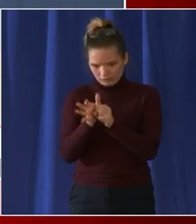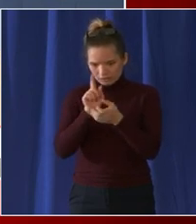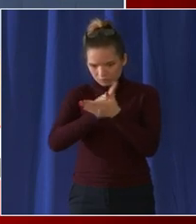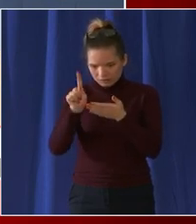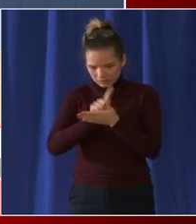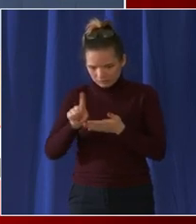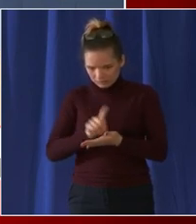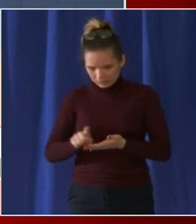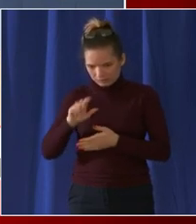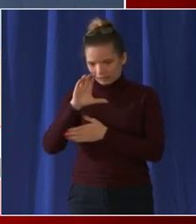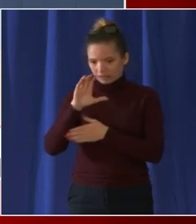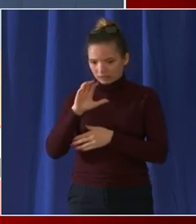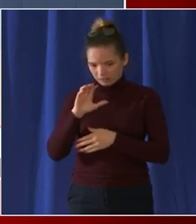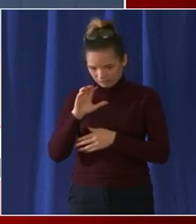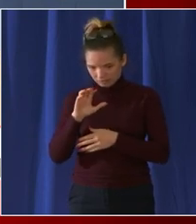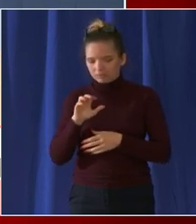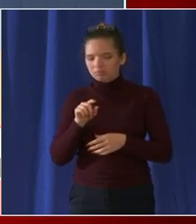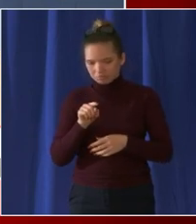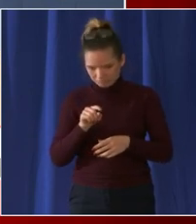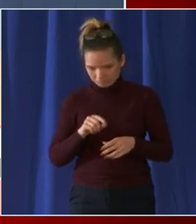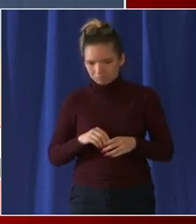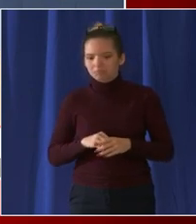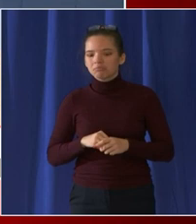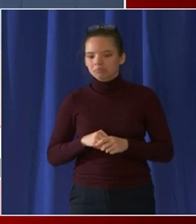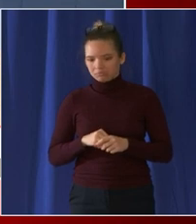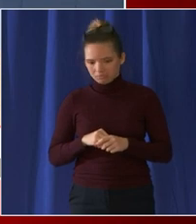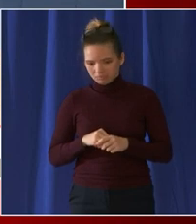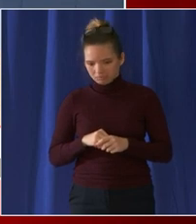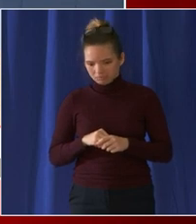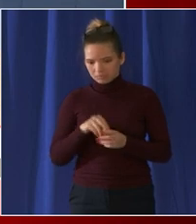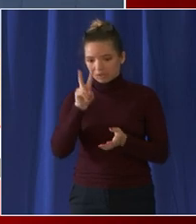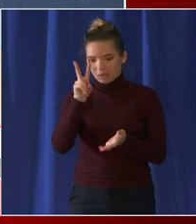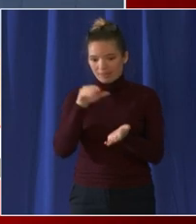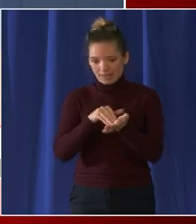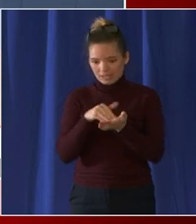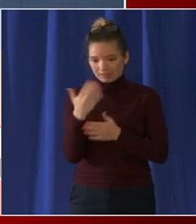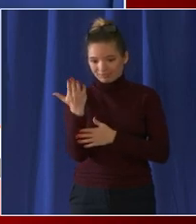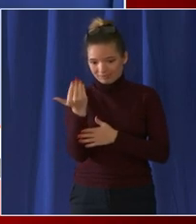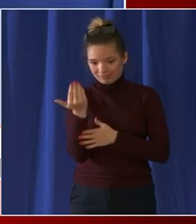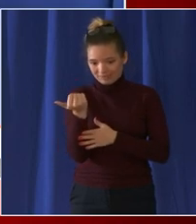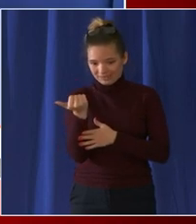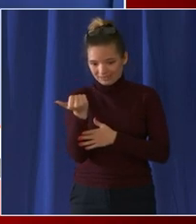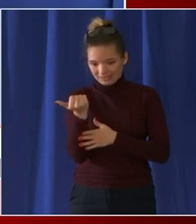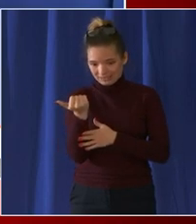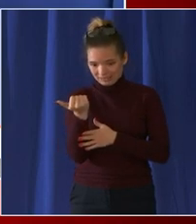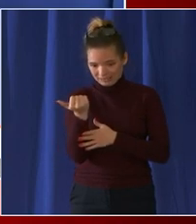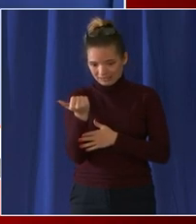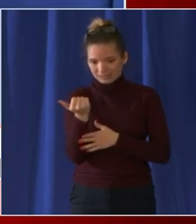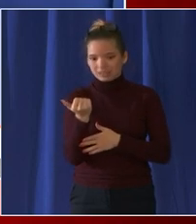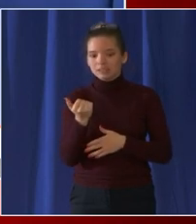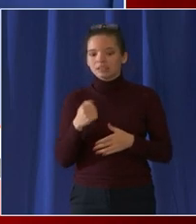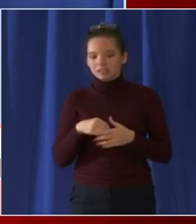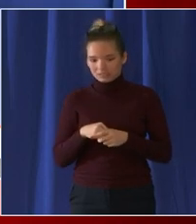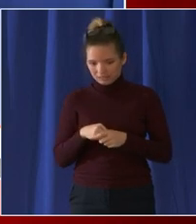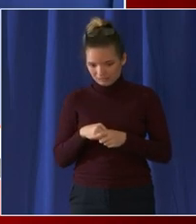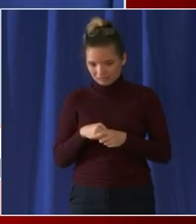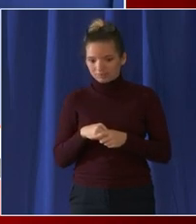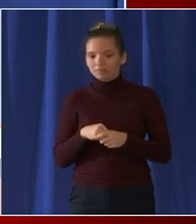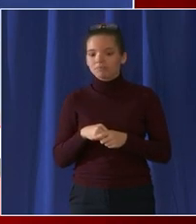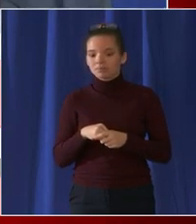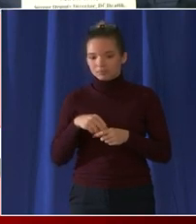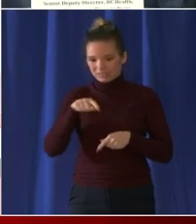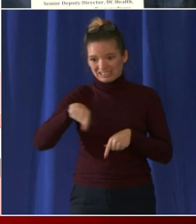is 2015 per 100,000 our daily case rate is 288 per 100,000 as well